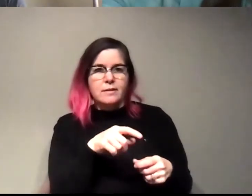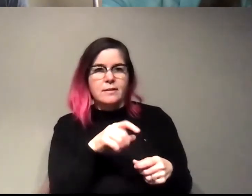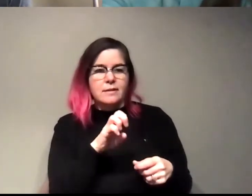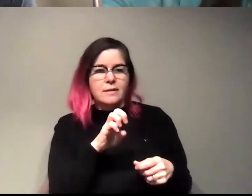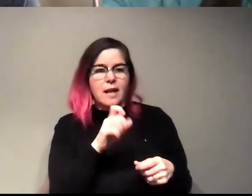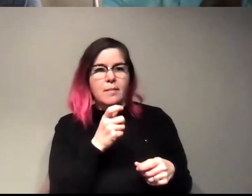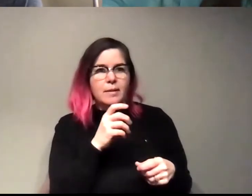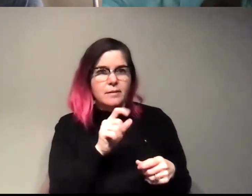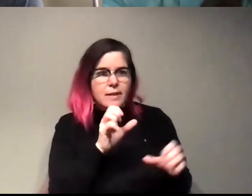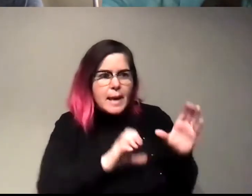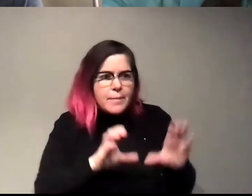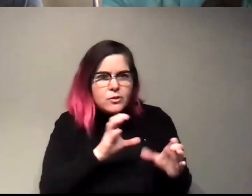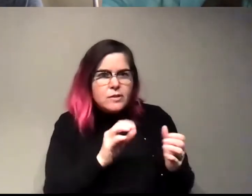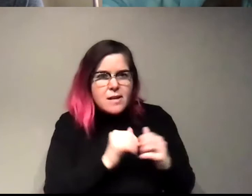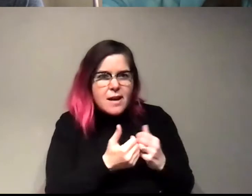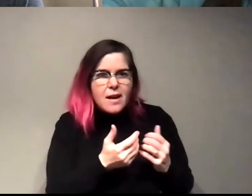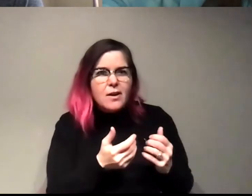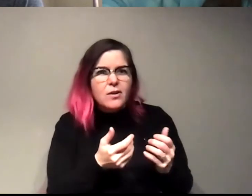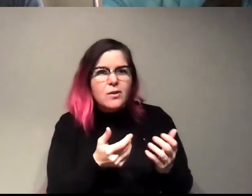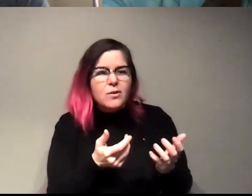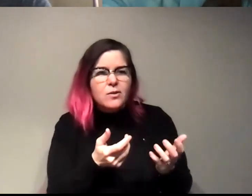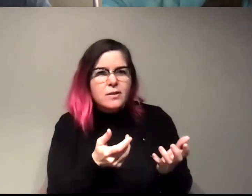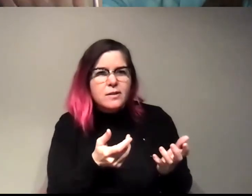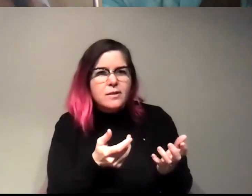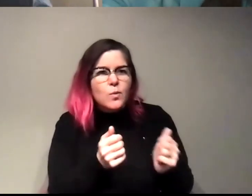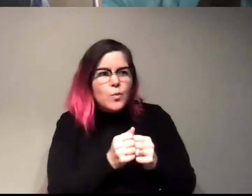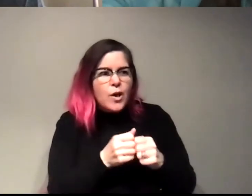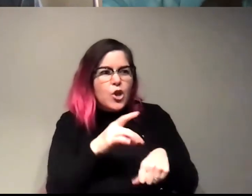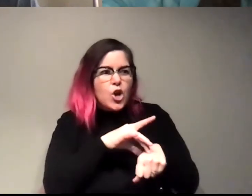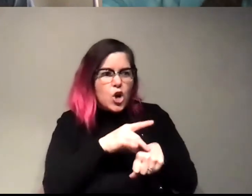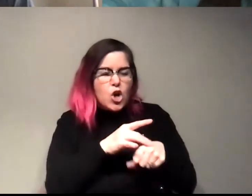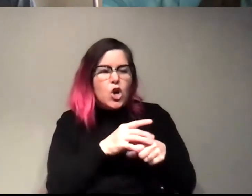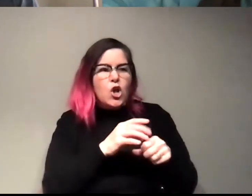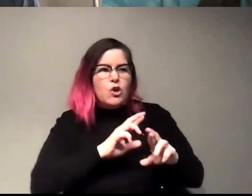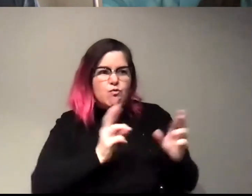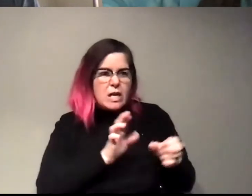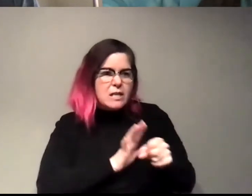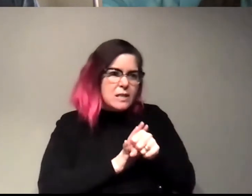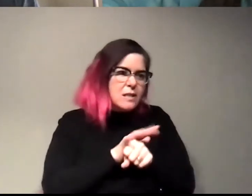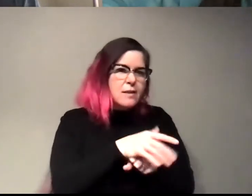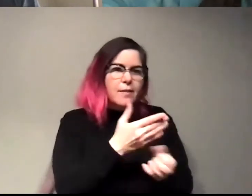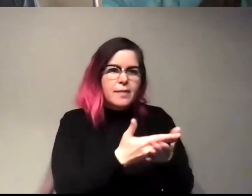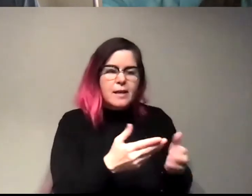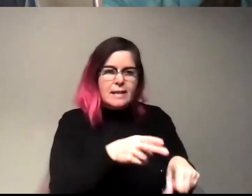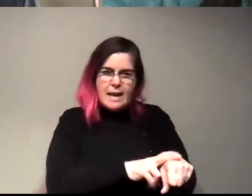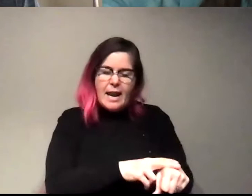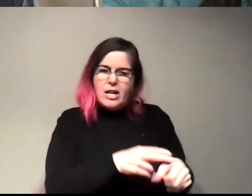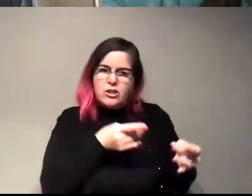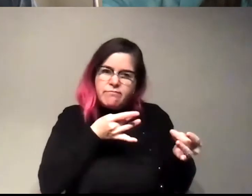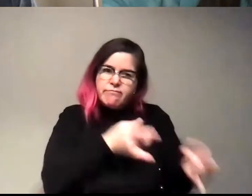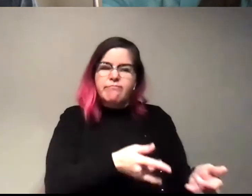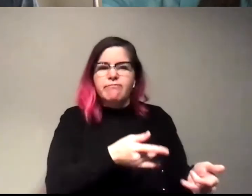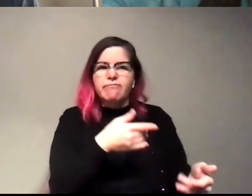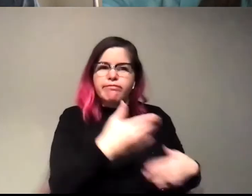how does nature control, you know, do this chemistry with like earth abundant things and you know, nature does it in a very efficient